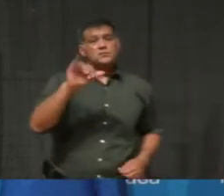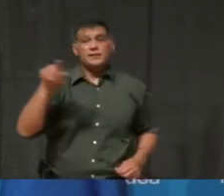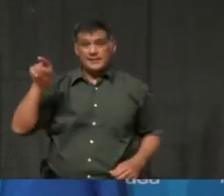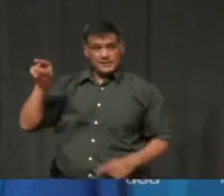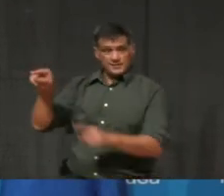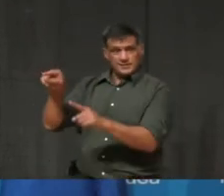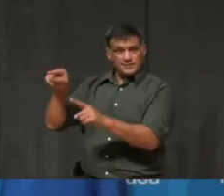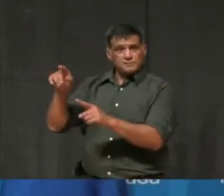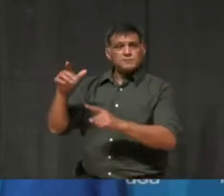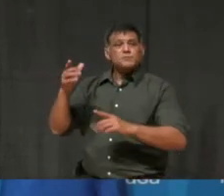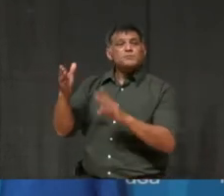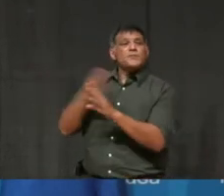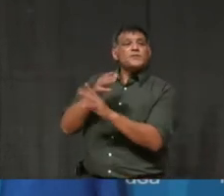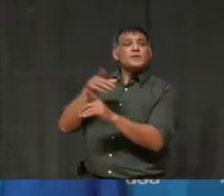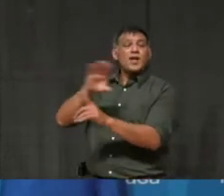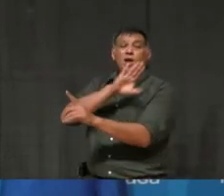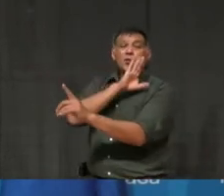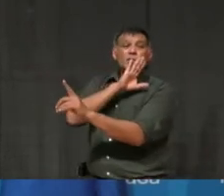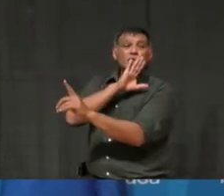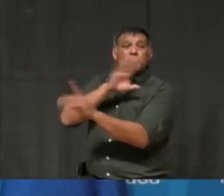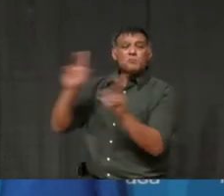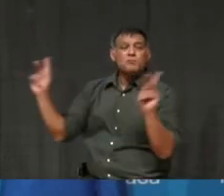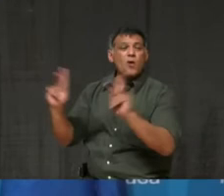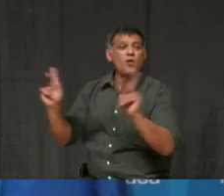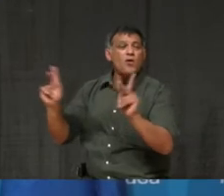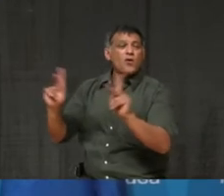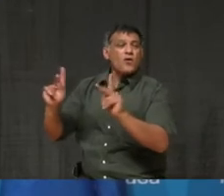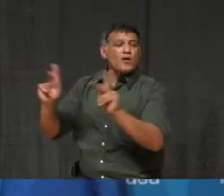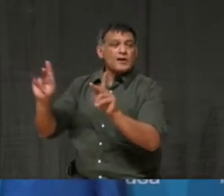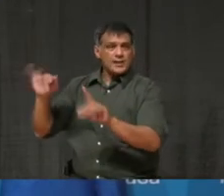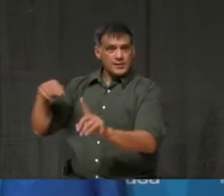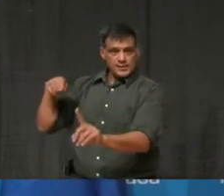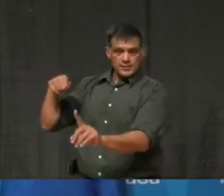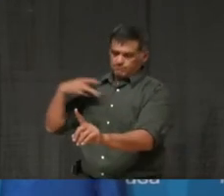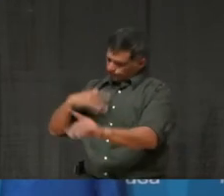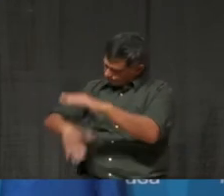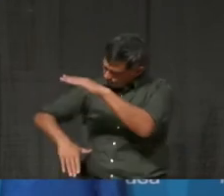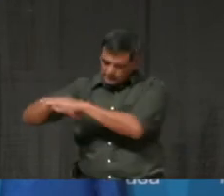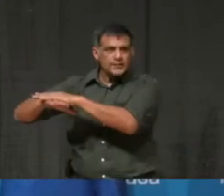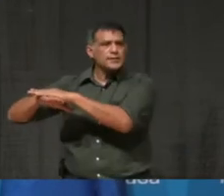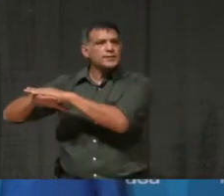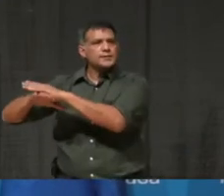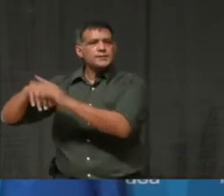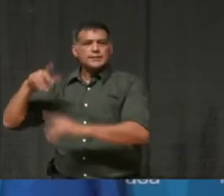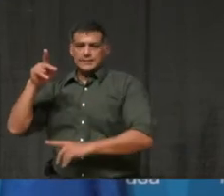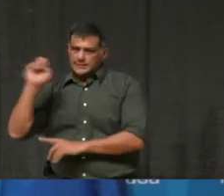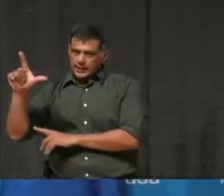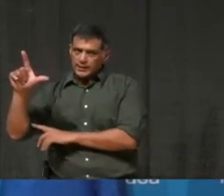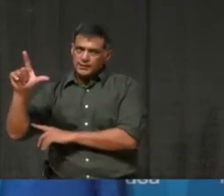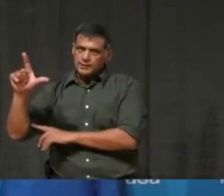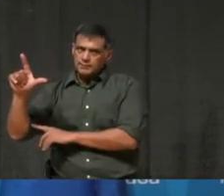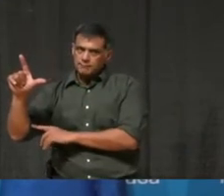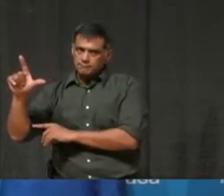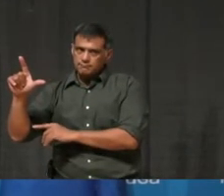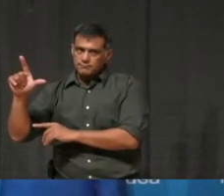maximum fine, and, and I will get, I'll circle back with you on that as well. So, Dr. Lowe, ask you to come to the podium.